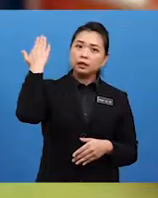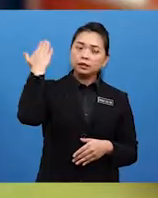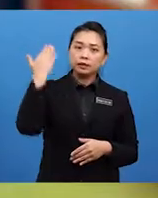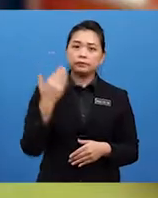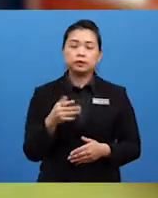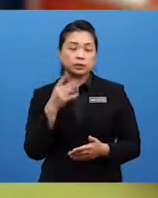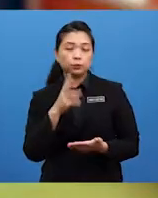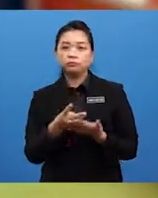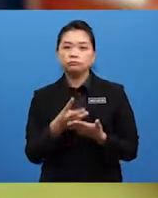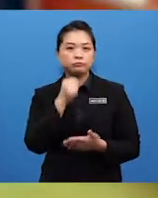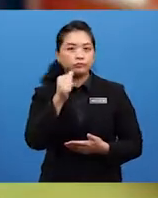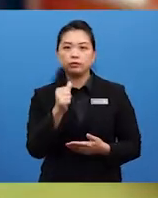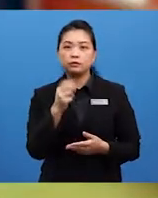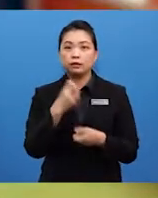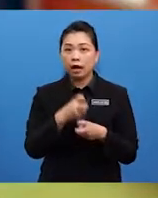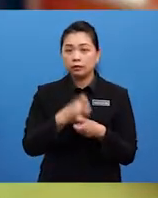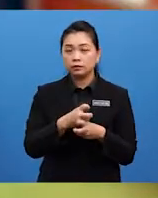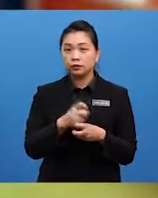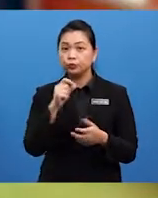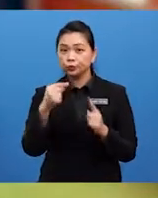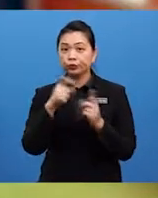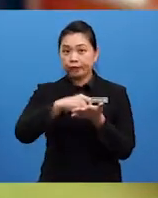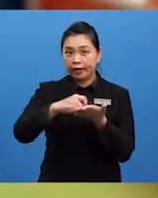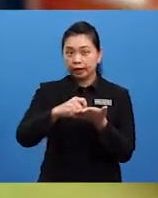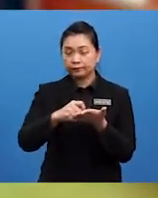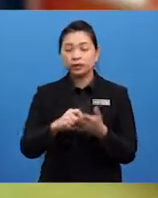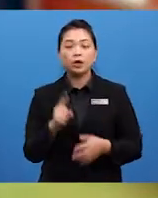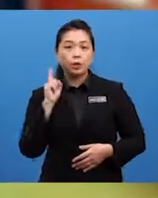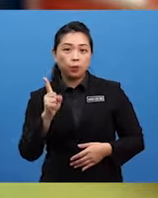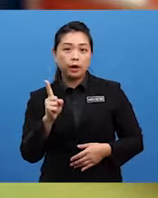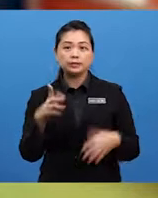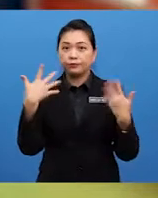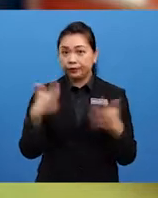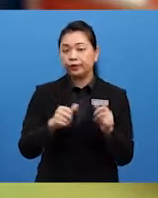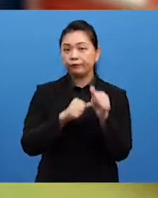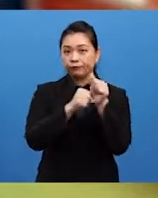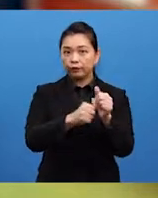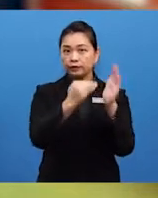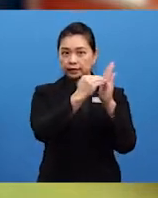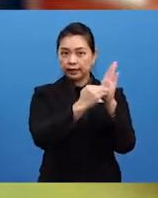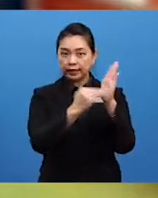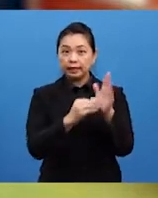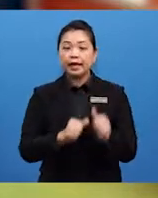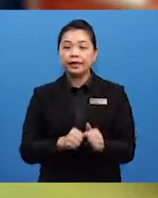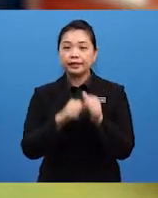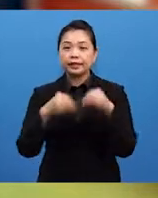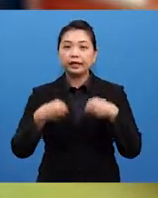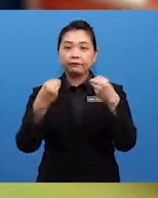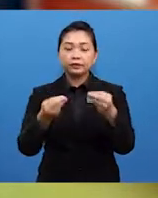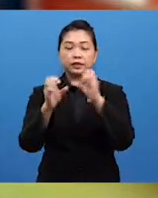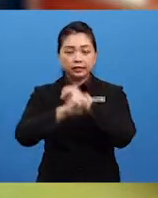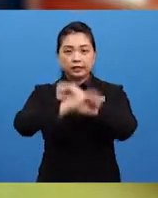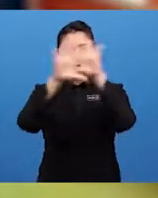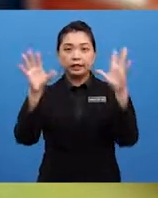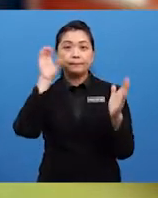It wasn't that hard to write, was it? Once you have followed the guidelines, it